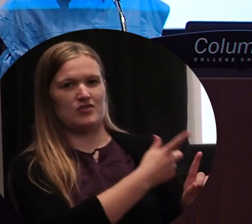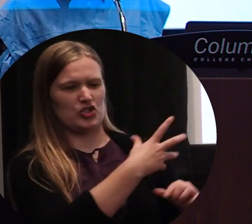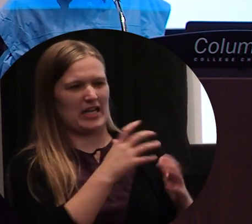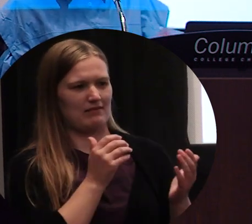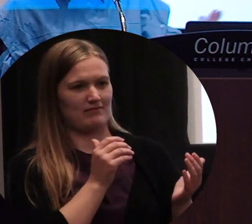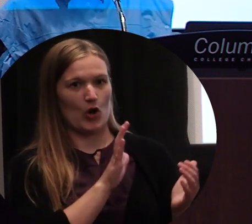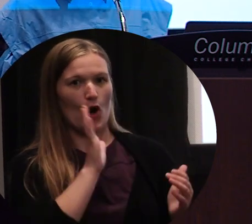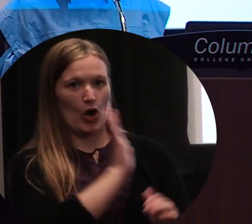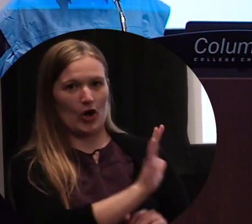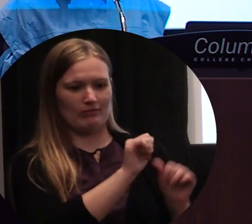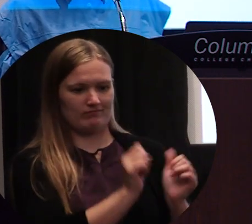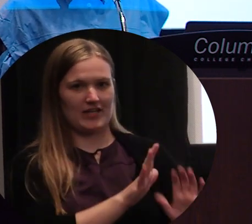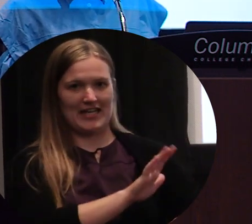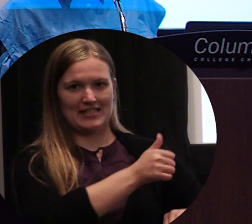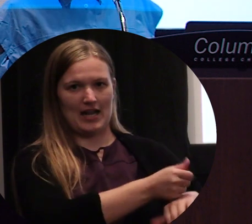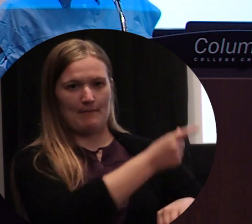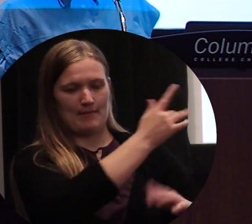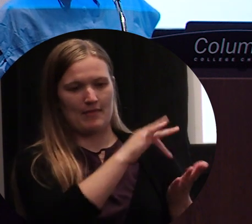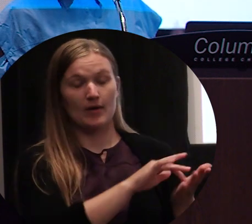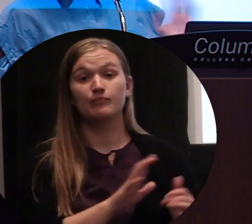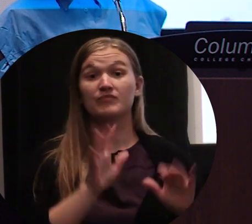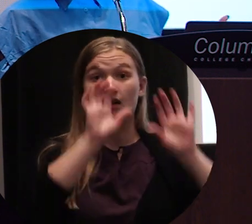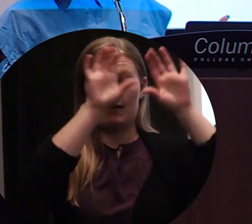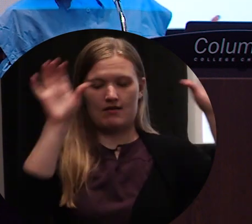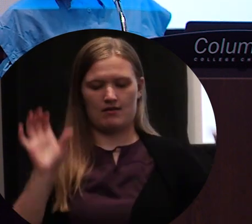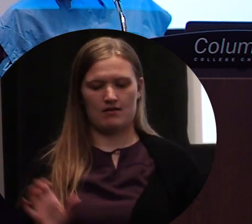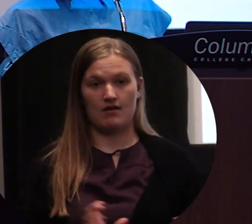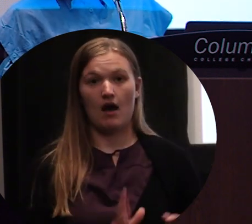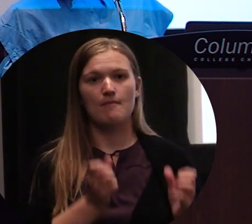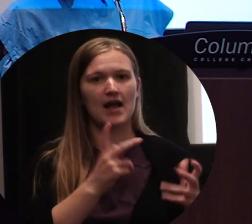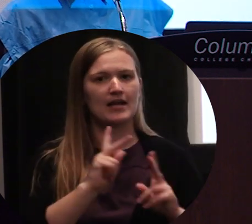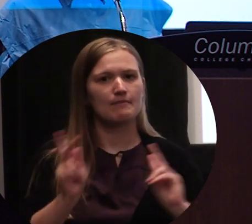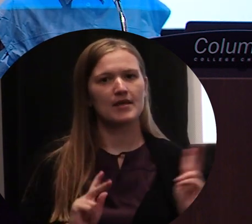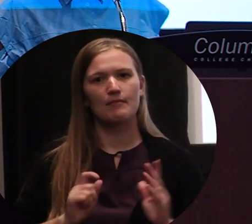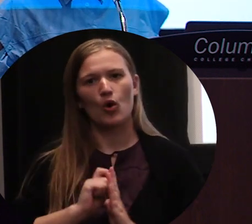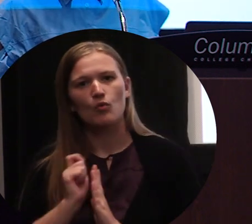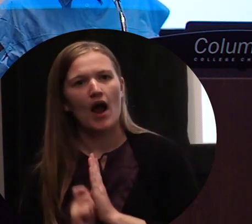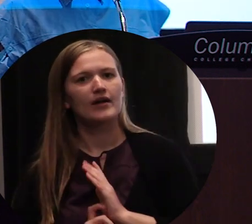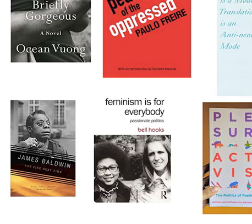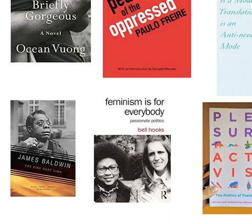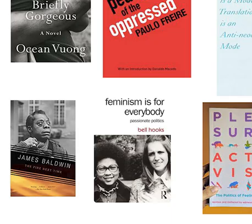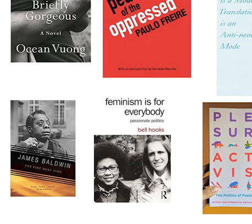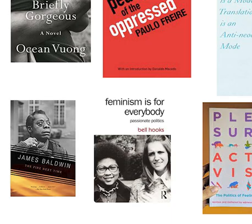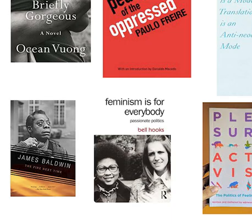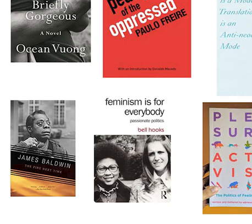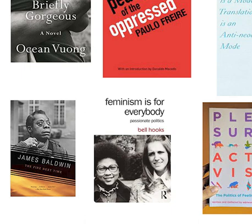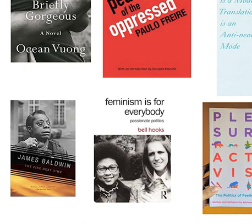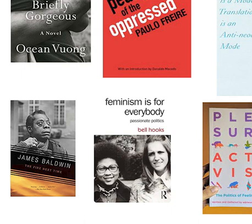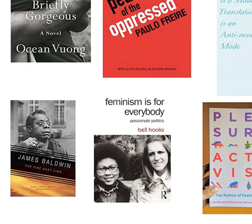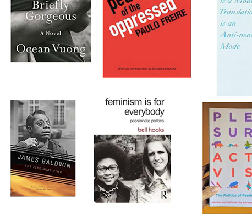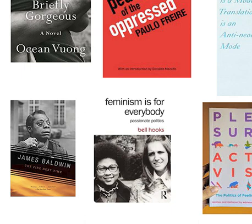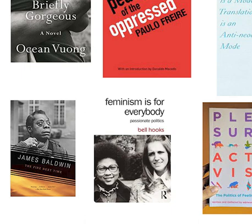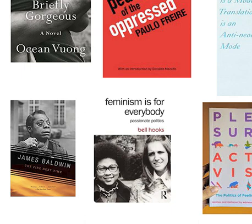surrounding her is many different artists and people and and writers. These are some of my favorite books. Shout out